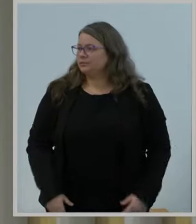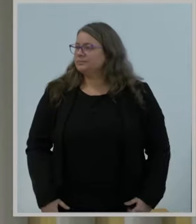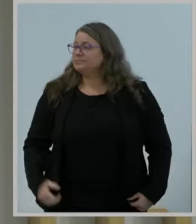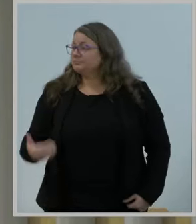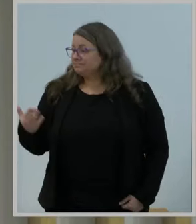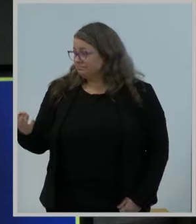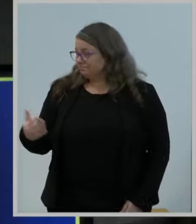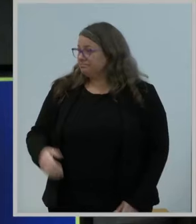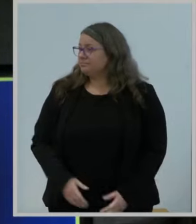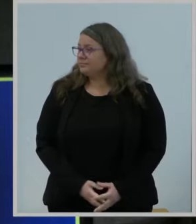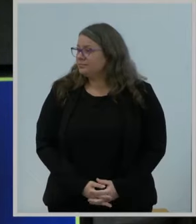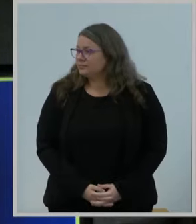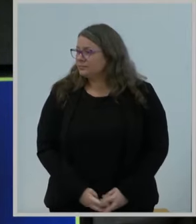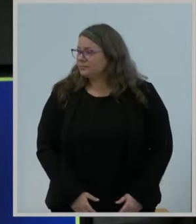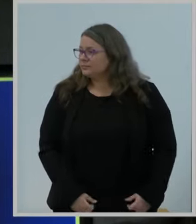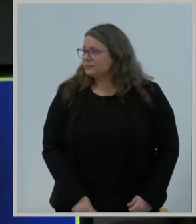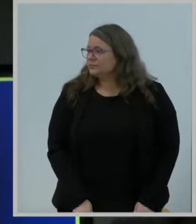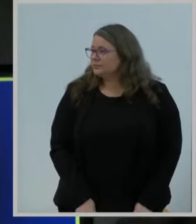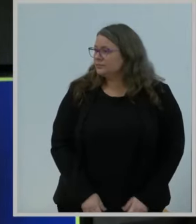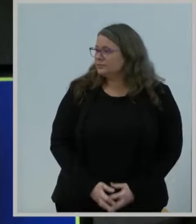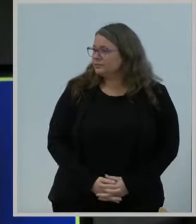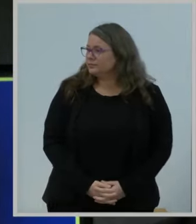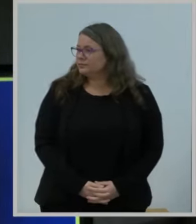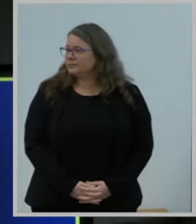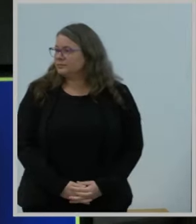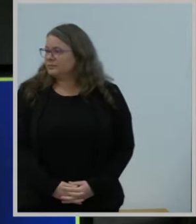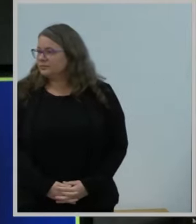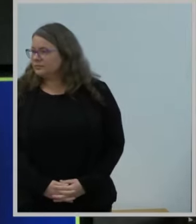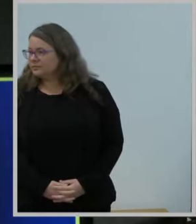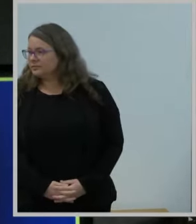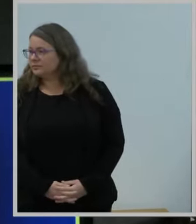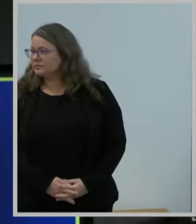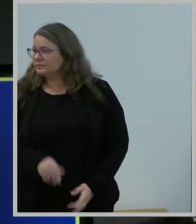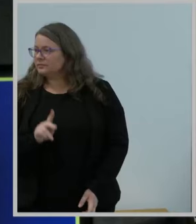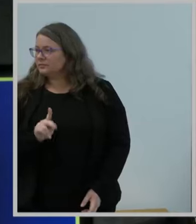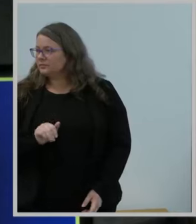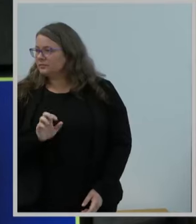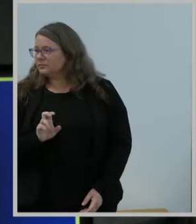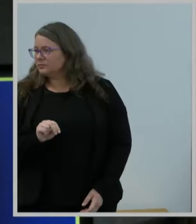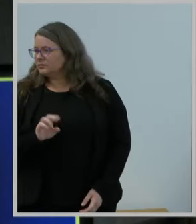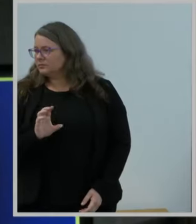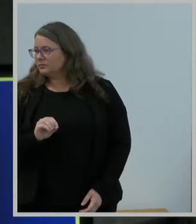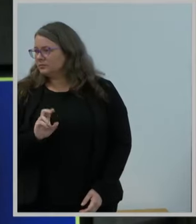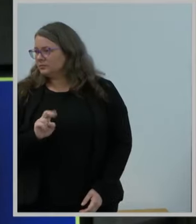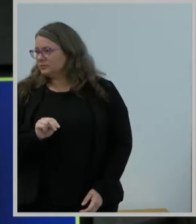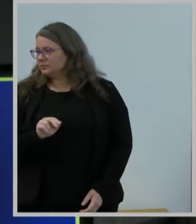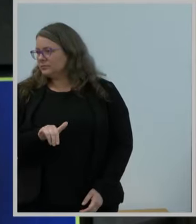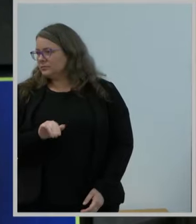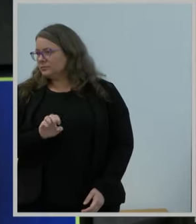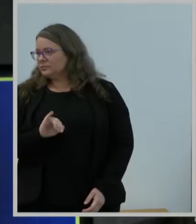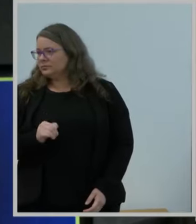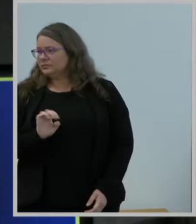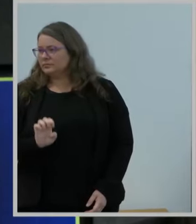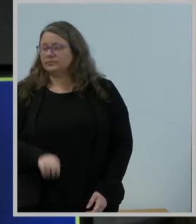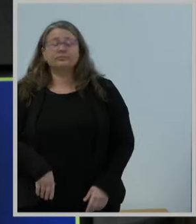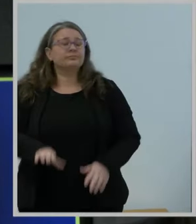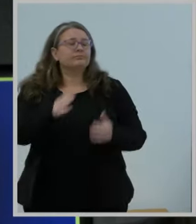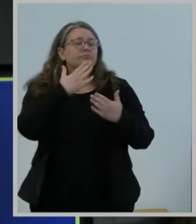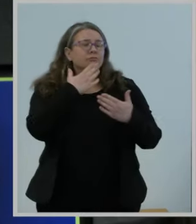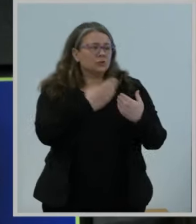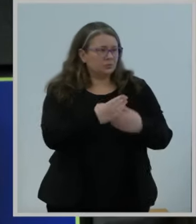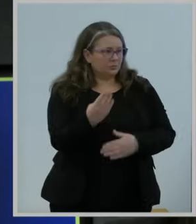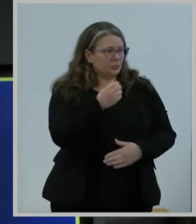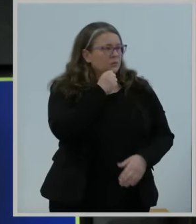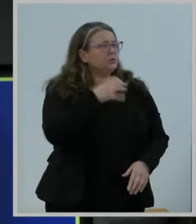please proceed. So good morning, Madam Chairwoman and Commissioners. The Connect-to-Health FCC Task